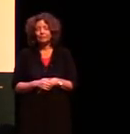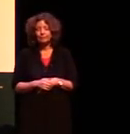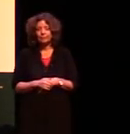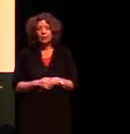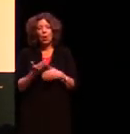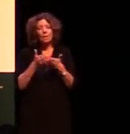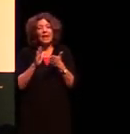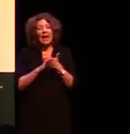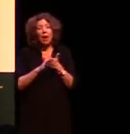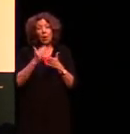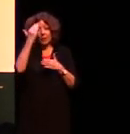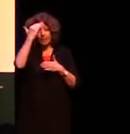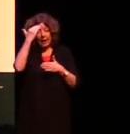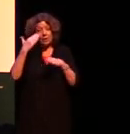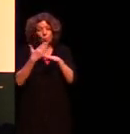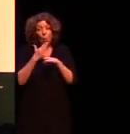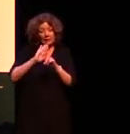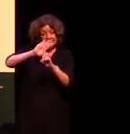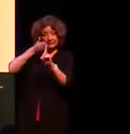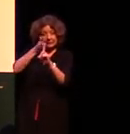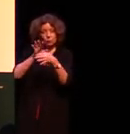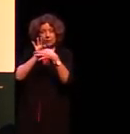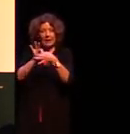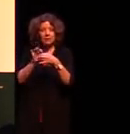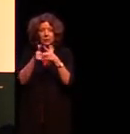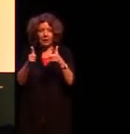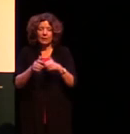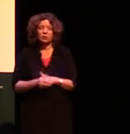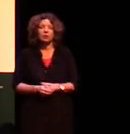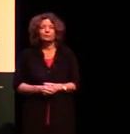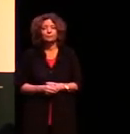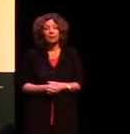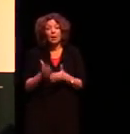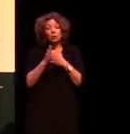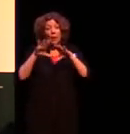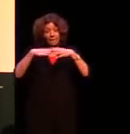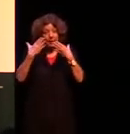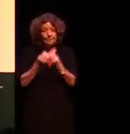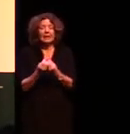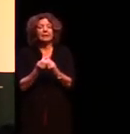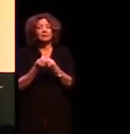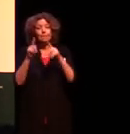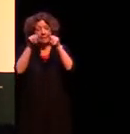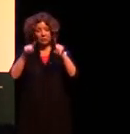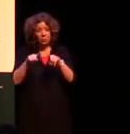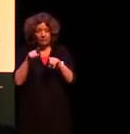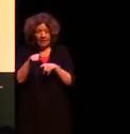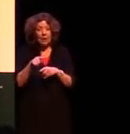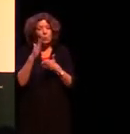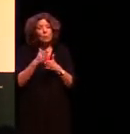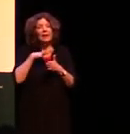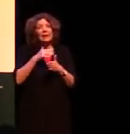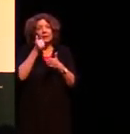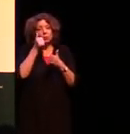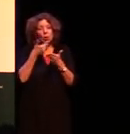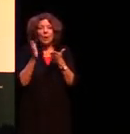the human brain works with respect to language and obviously in order to get a complete picture of this we need to know about how all the languages